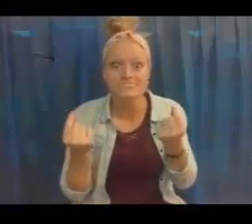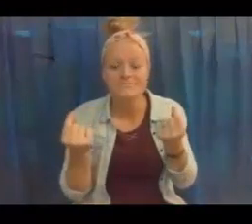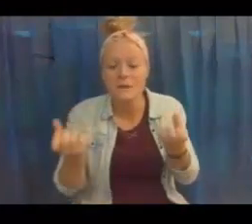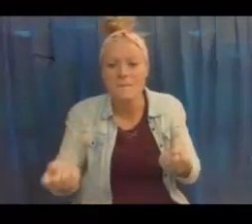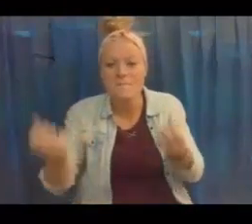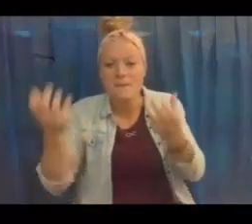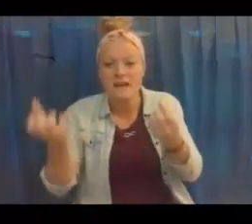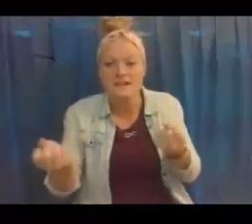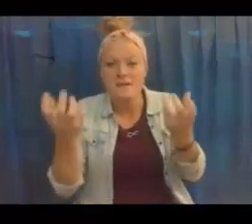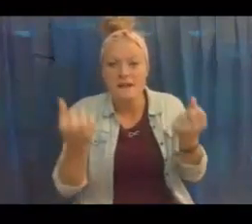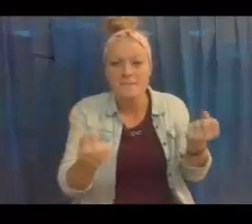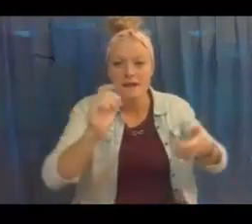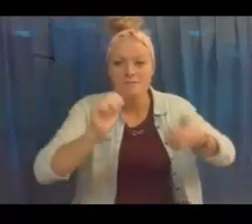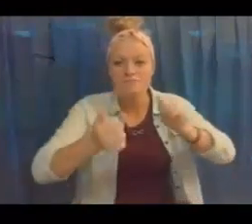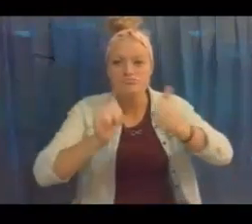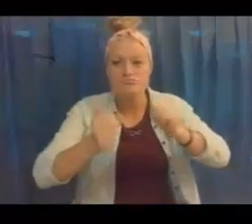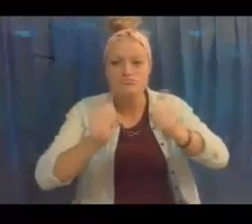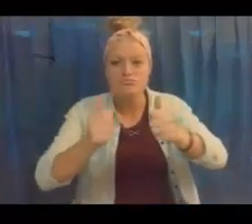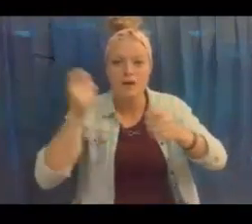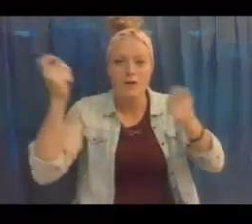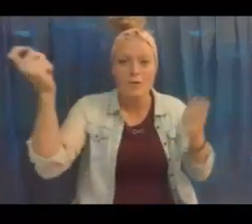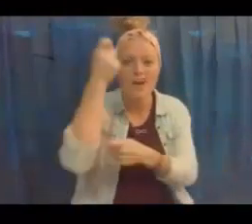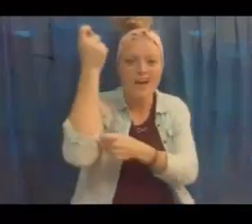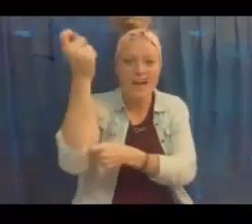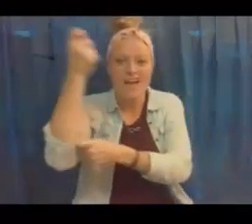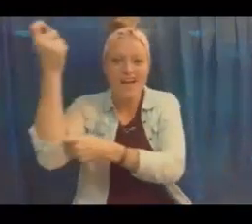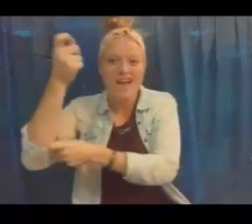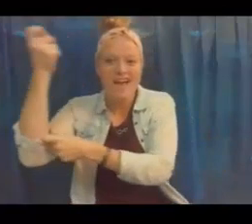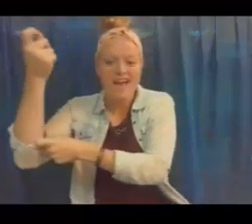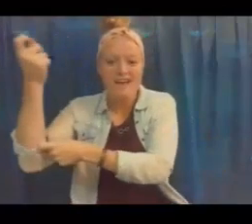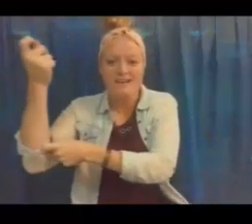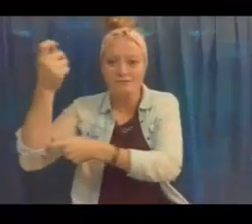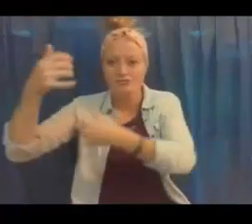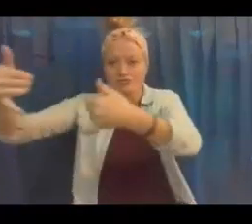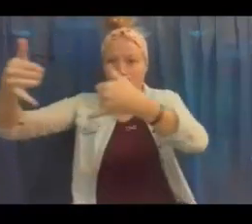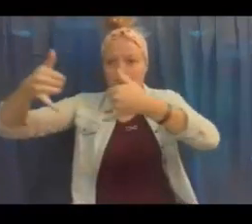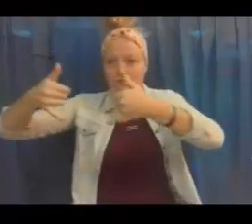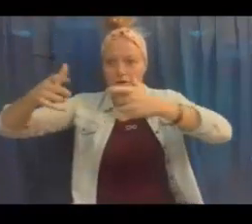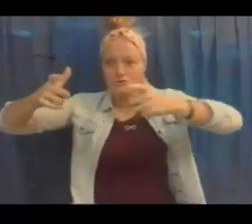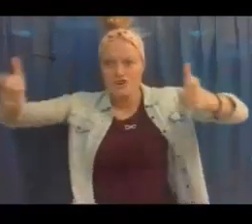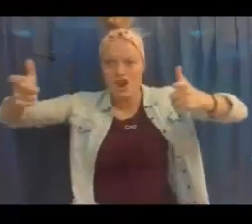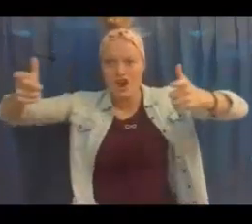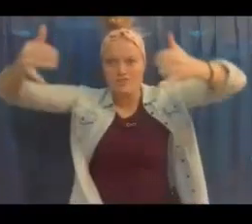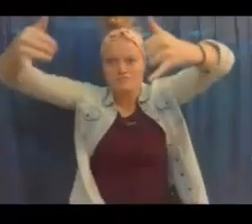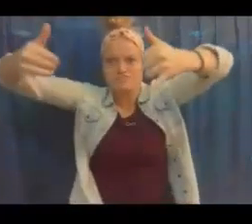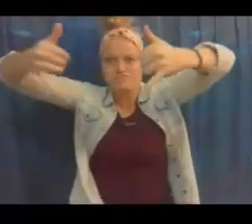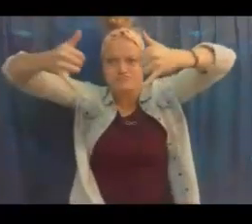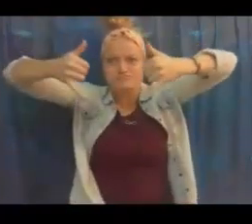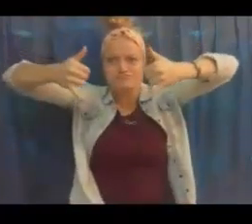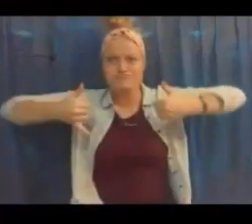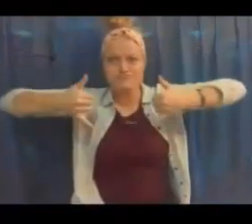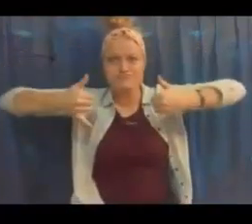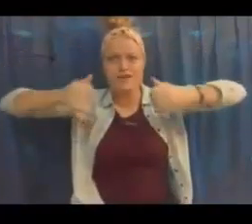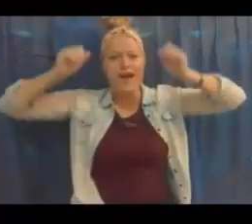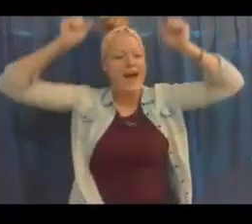What is Casey doing? He won a lot of races. So he got